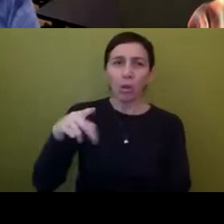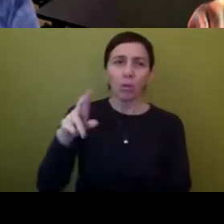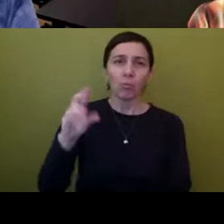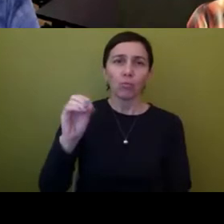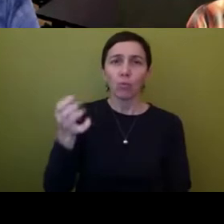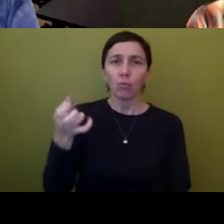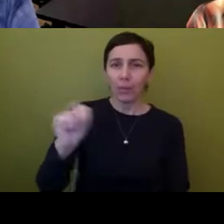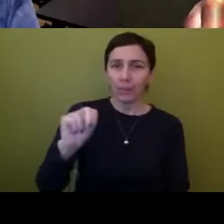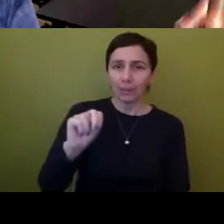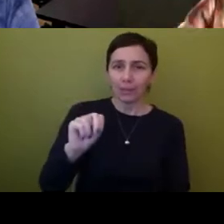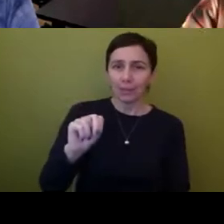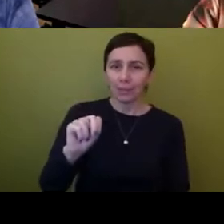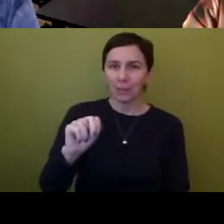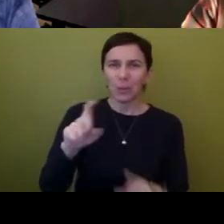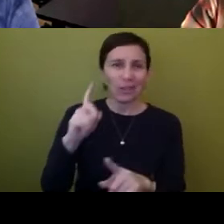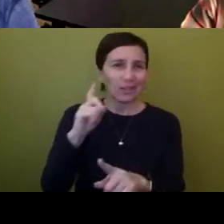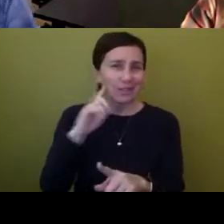You're, you're, mute. I'm sorry.